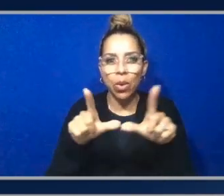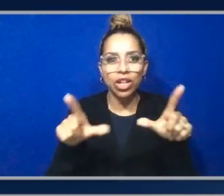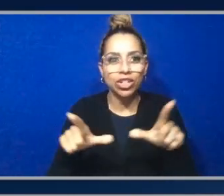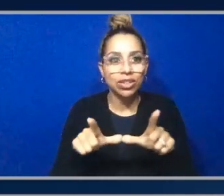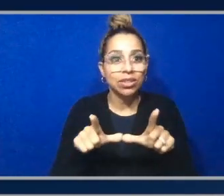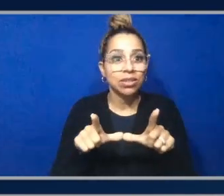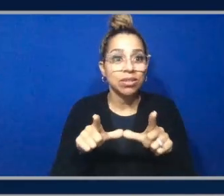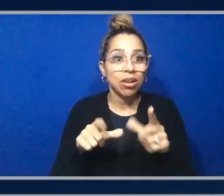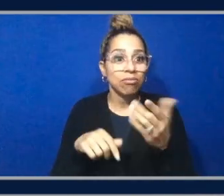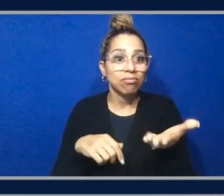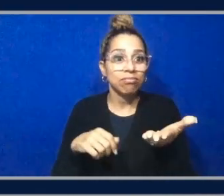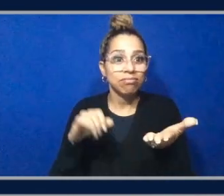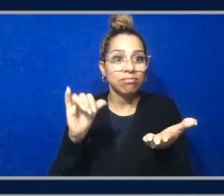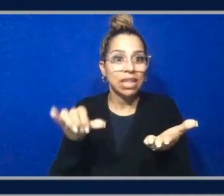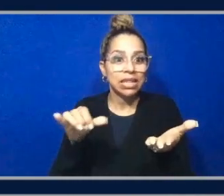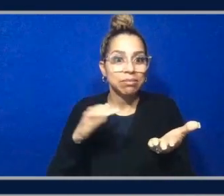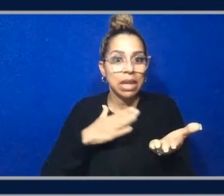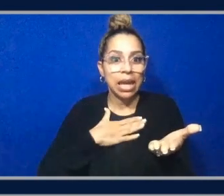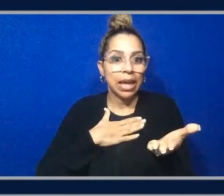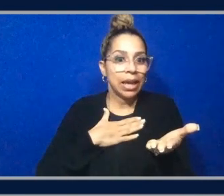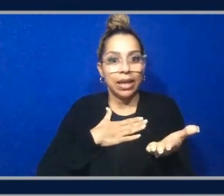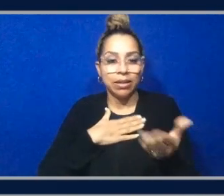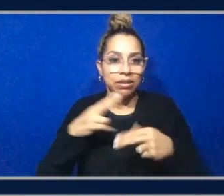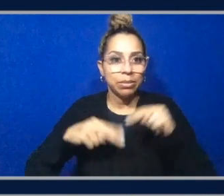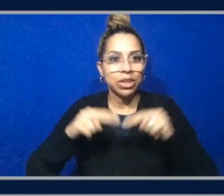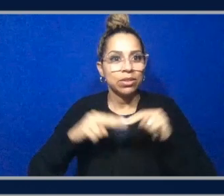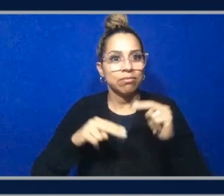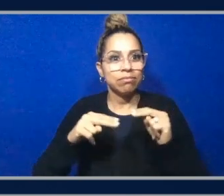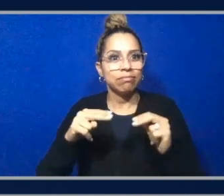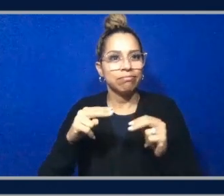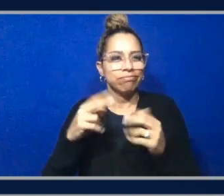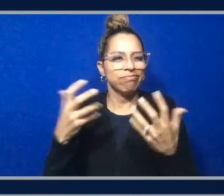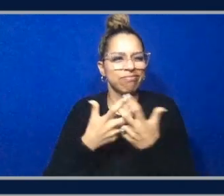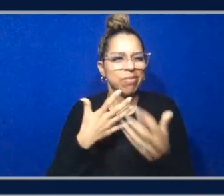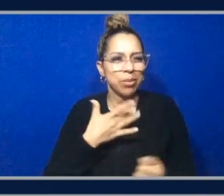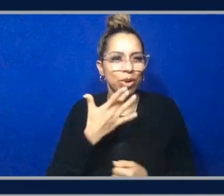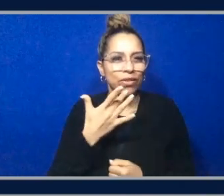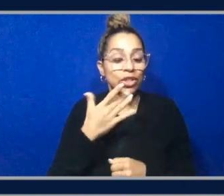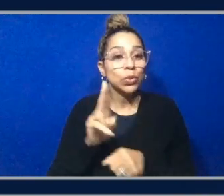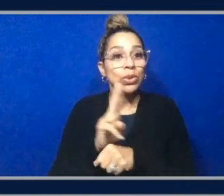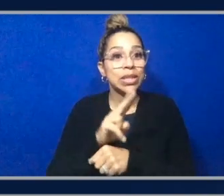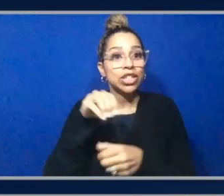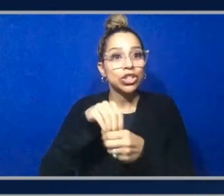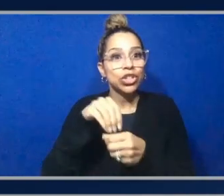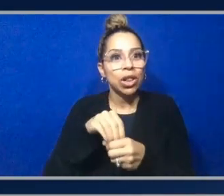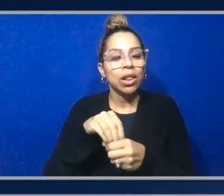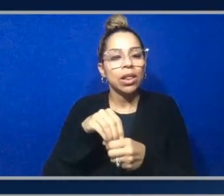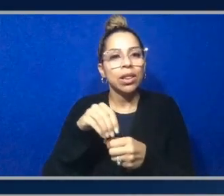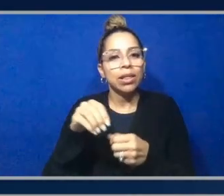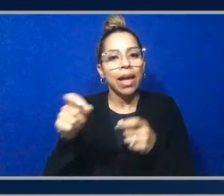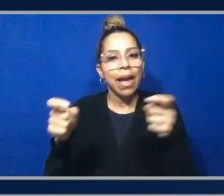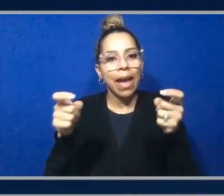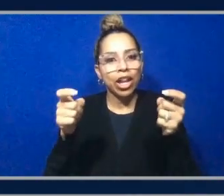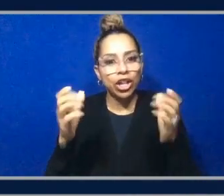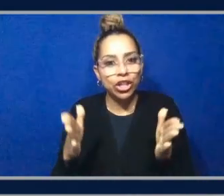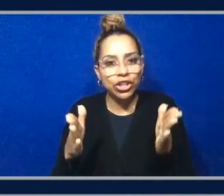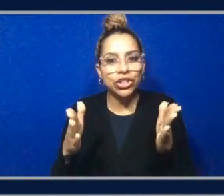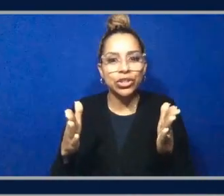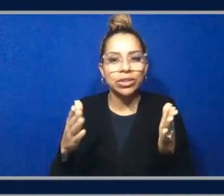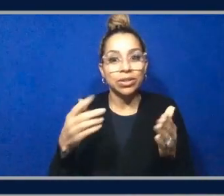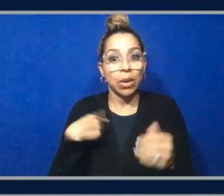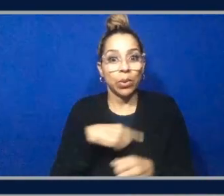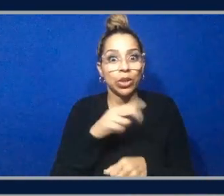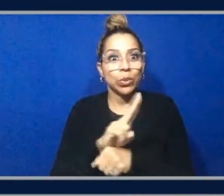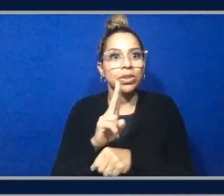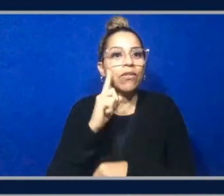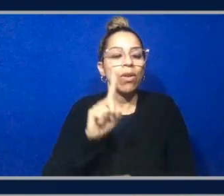built you know custom view i'm using kind of the internal state and handlers and stuff like that that we use in the actual storage browser